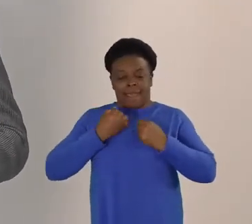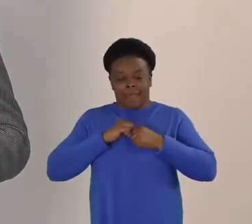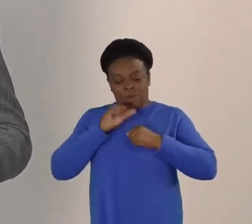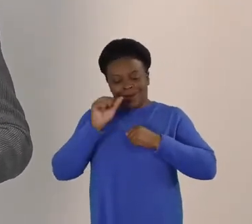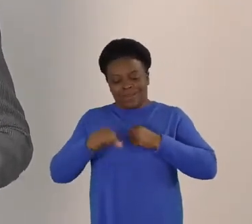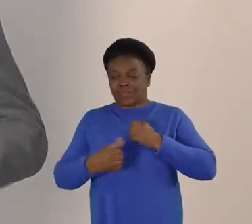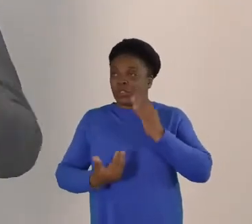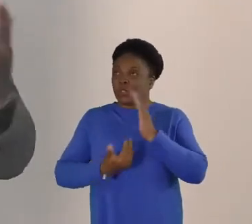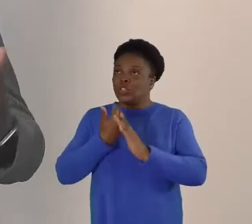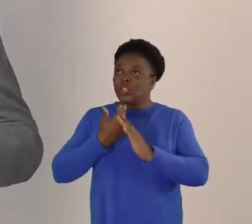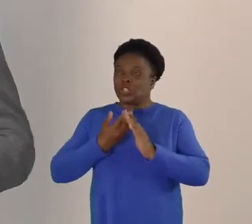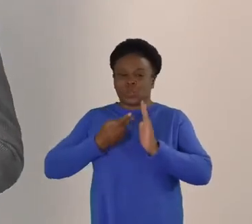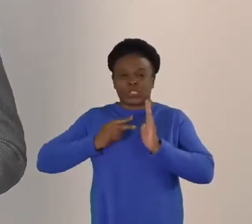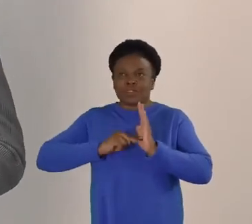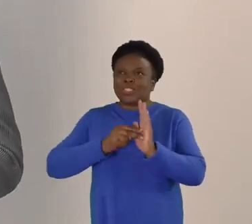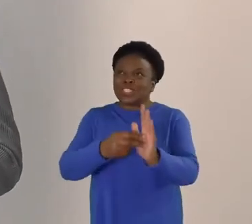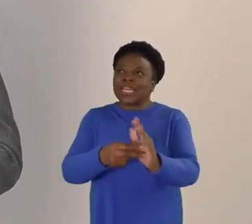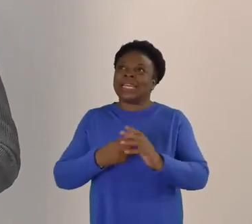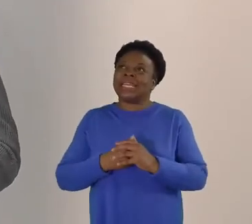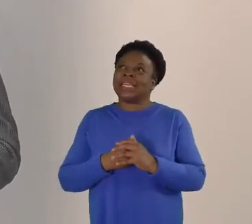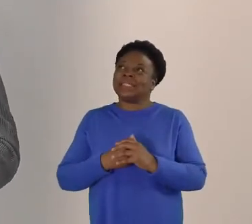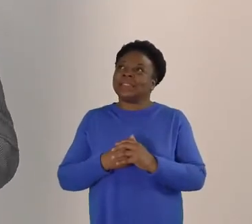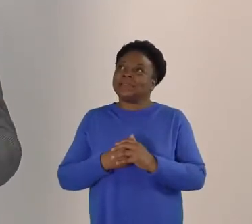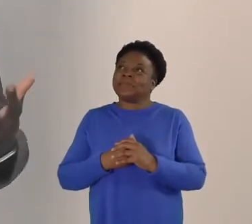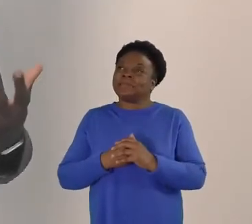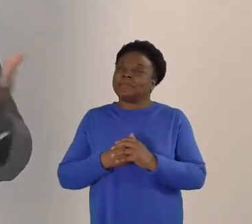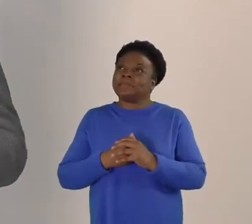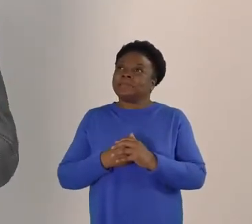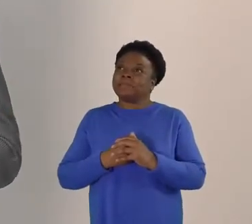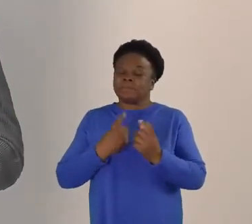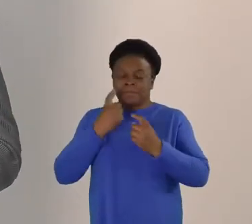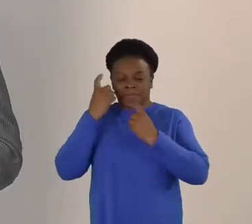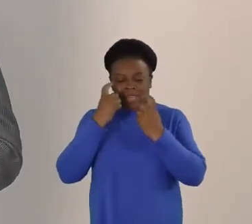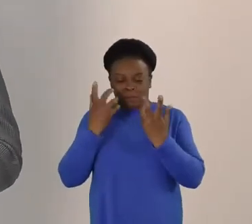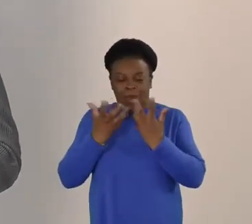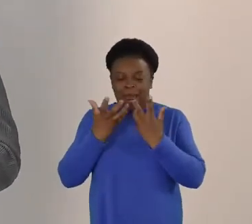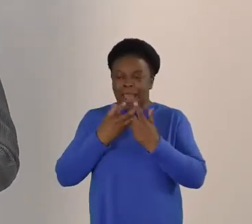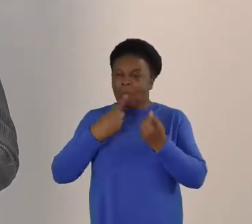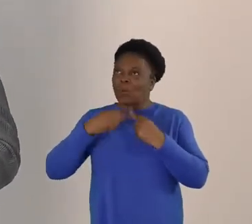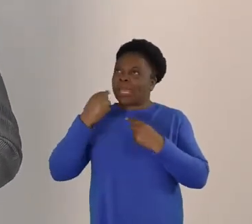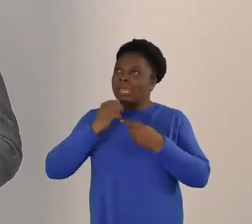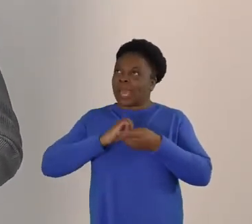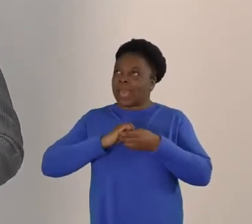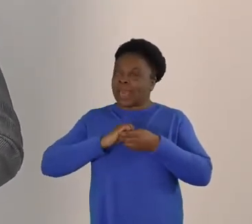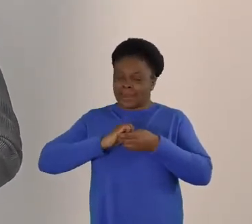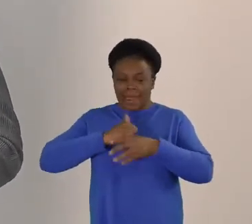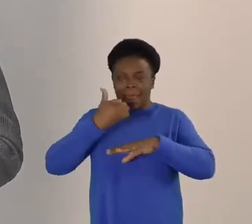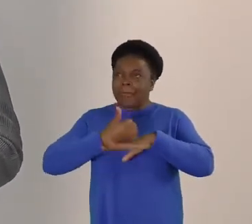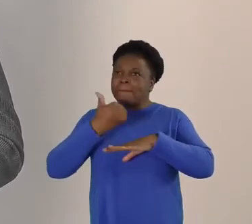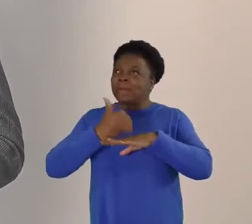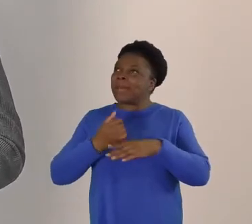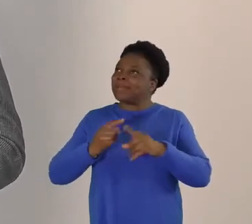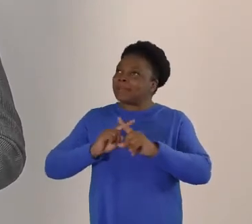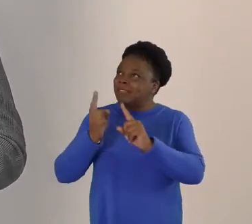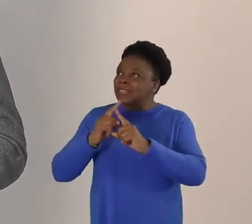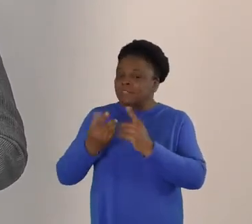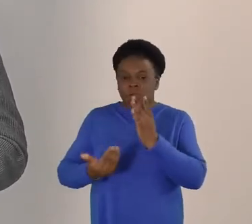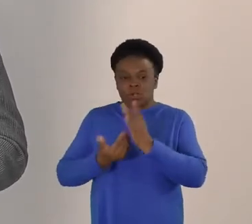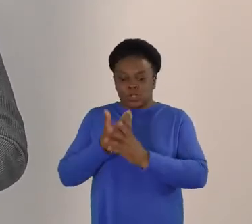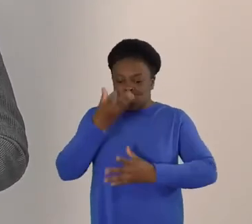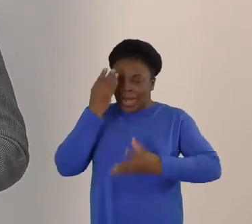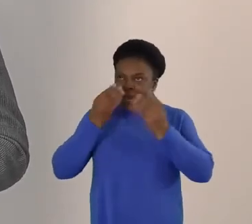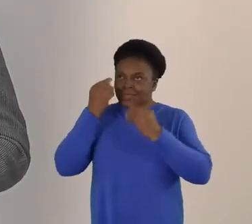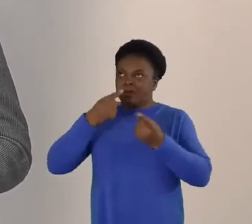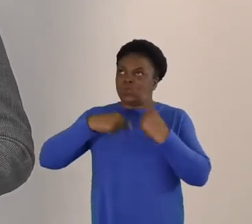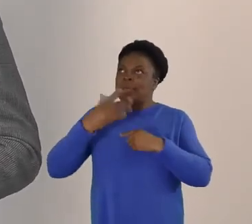not just about what happens overseas, but, Lord, about how we can implement some of the lessons back here at